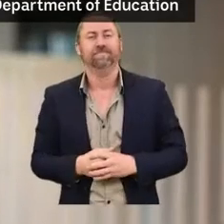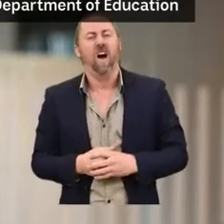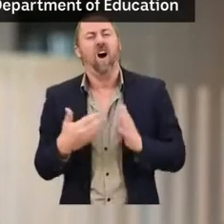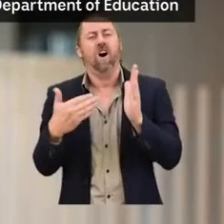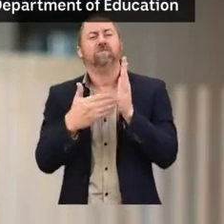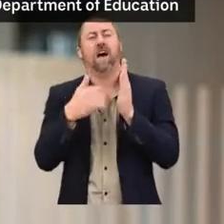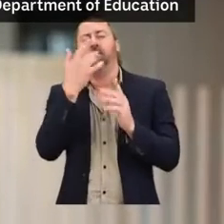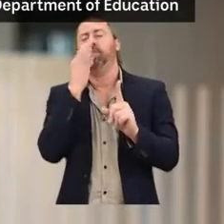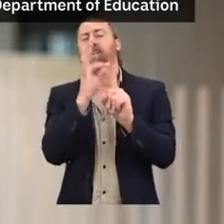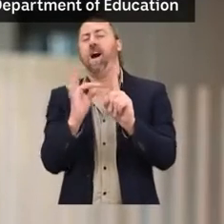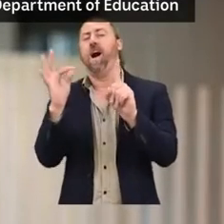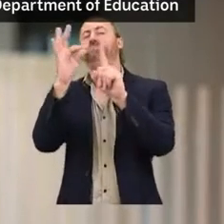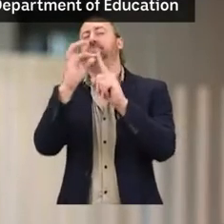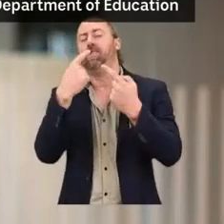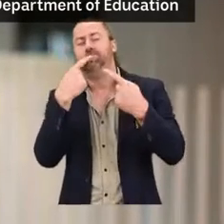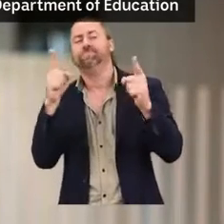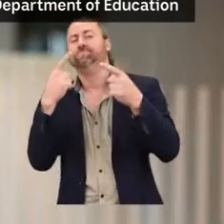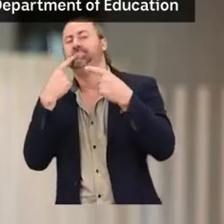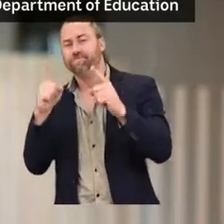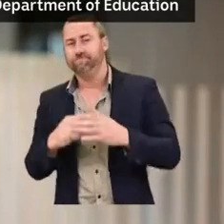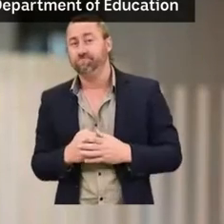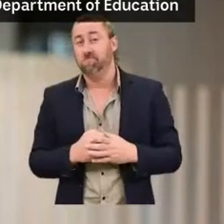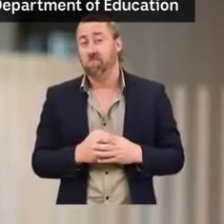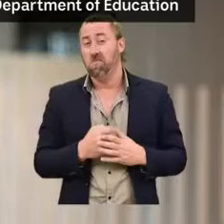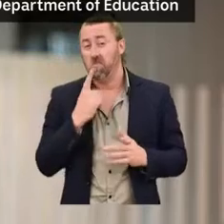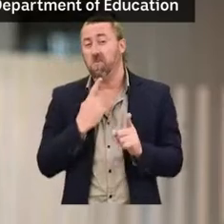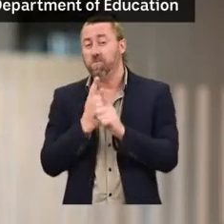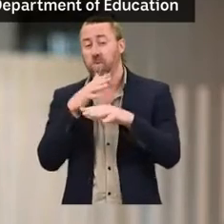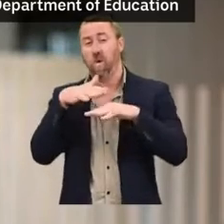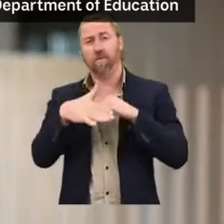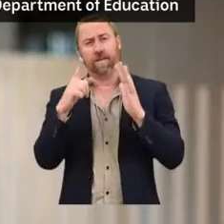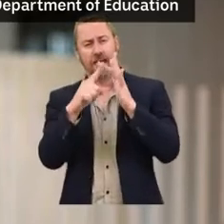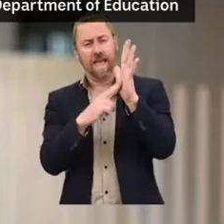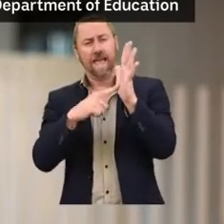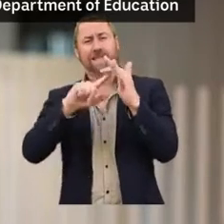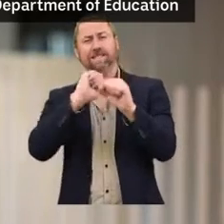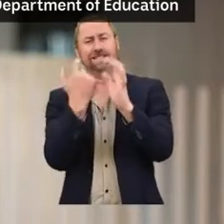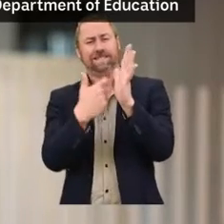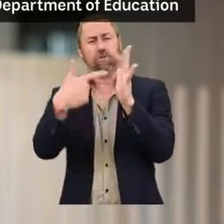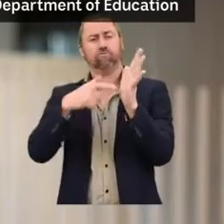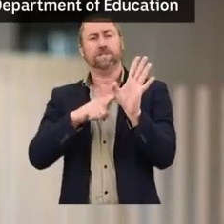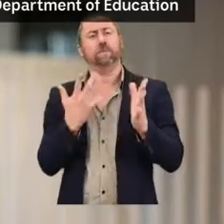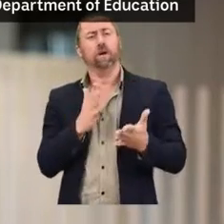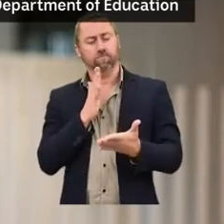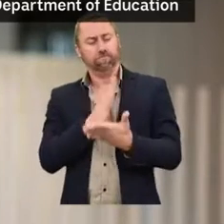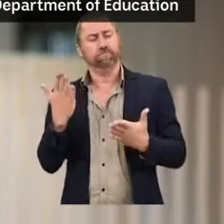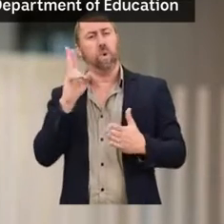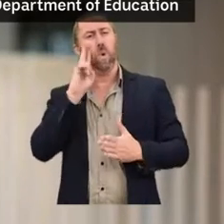message I'll be providing a few updates and would like to talk to you about the importance of integrity across our department.